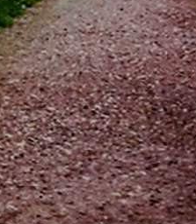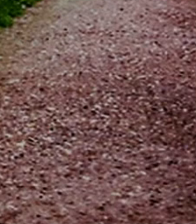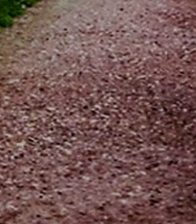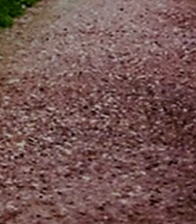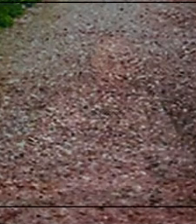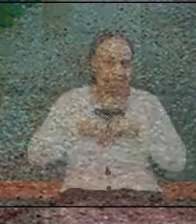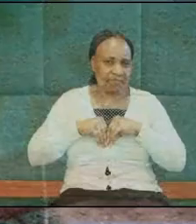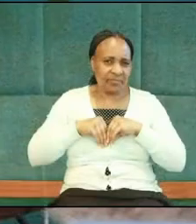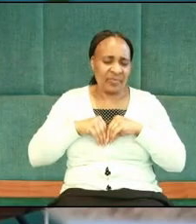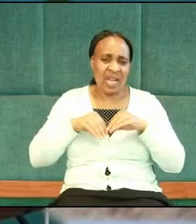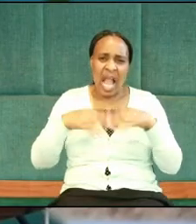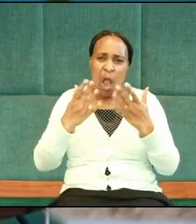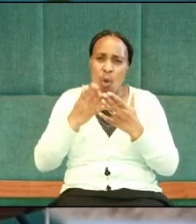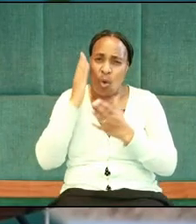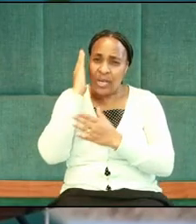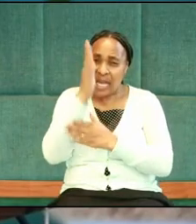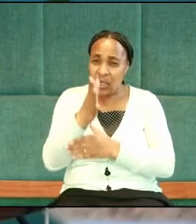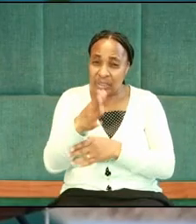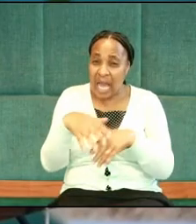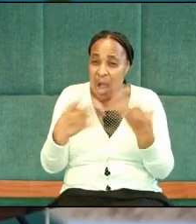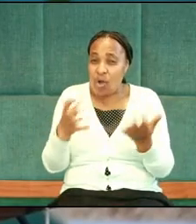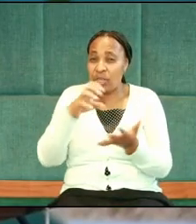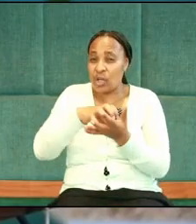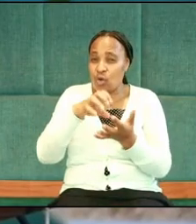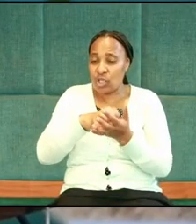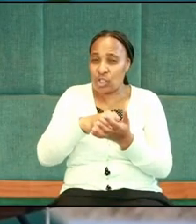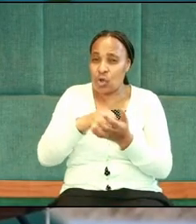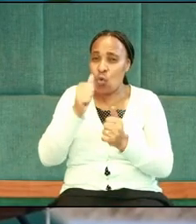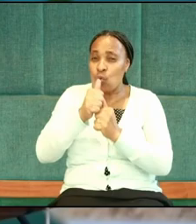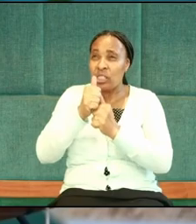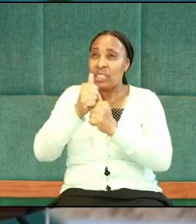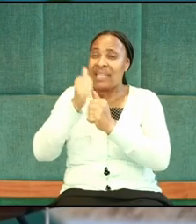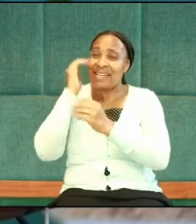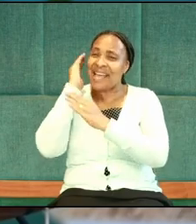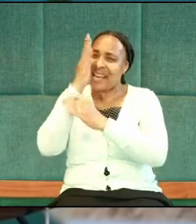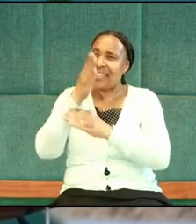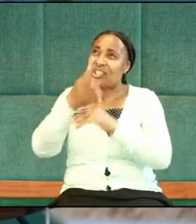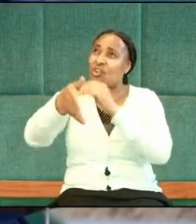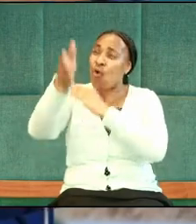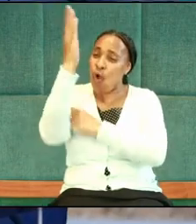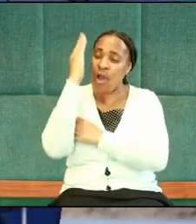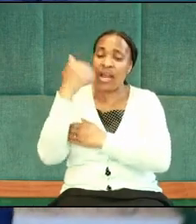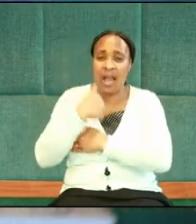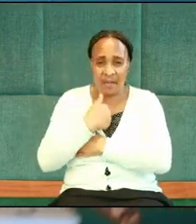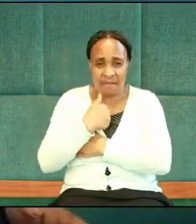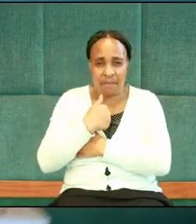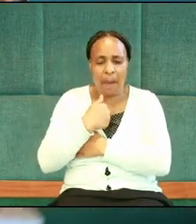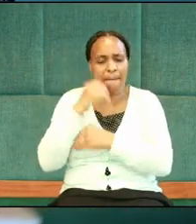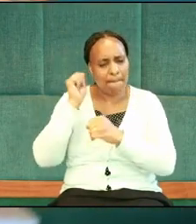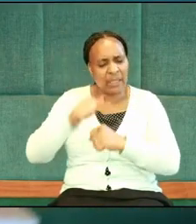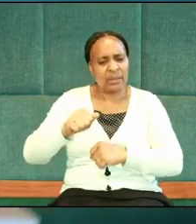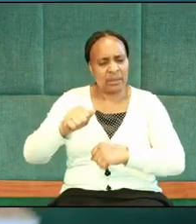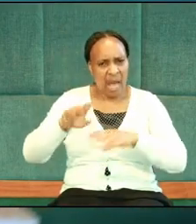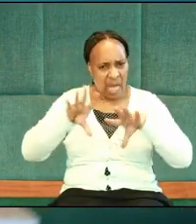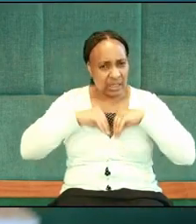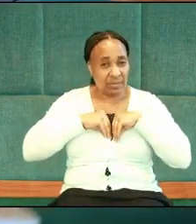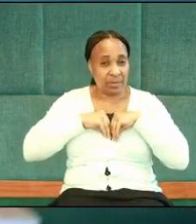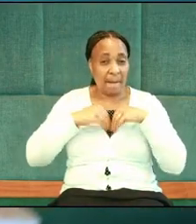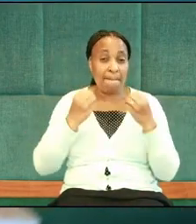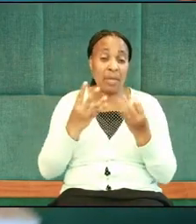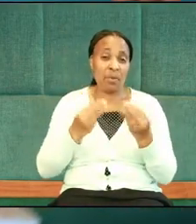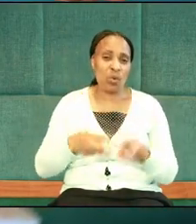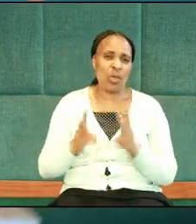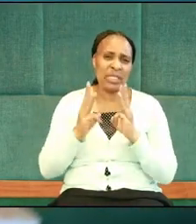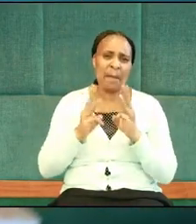How will God direct your path? What's the condition precedent to God directing your path? You must acknowledge him, not in many ways,